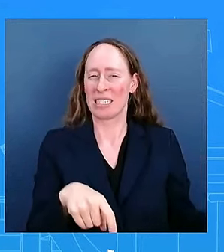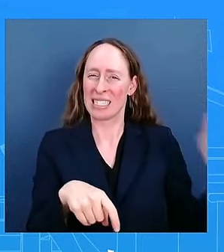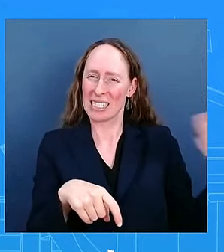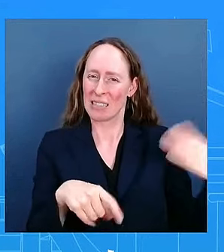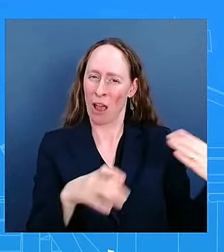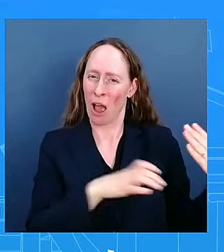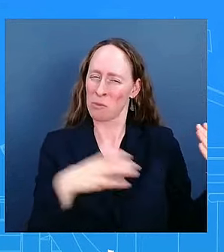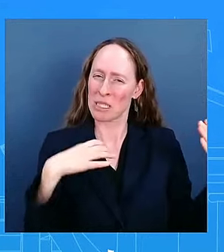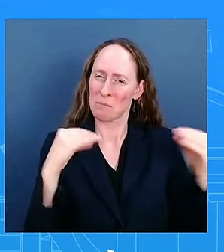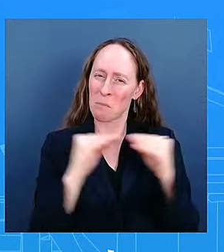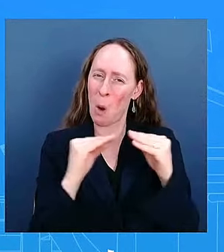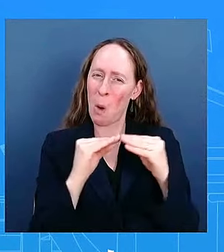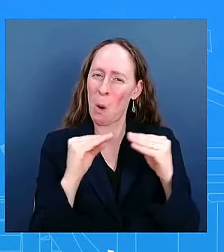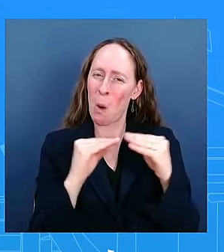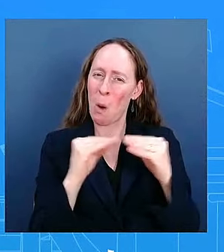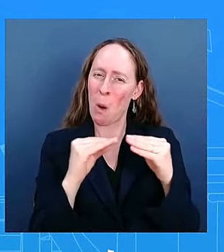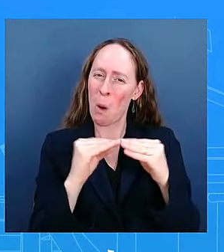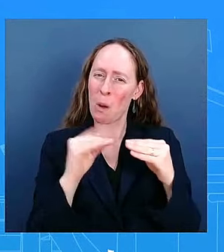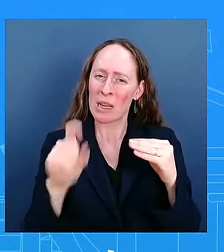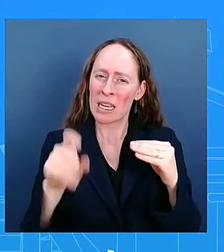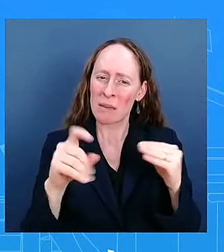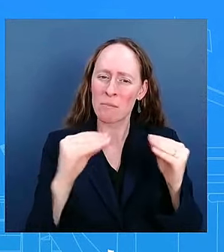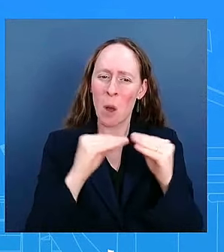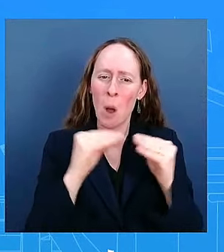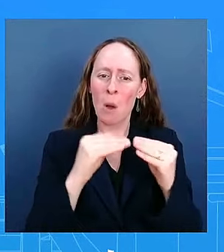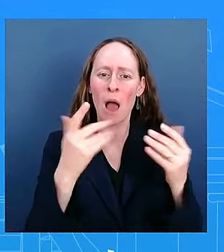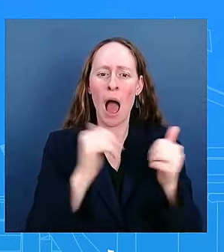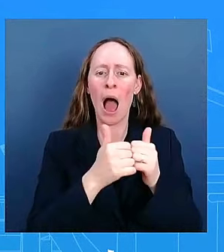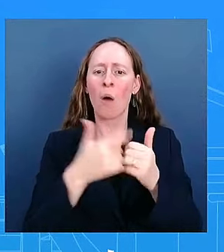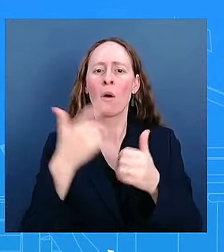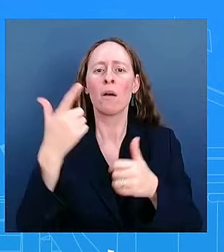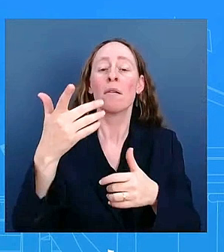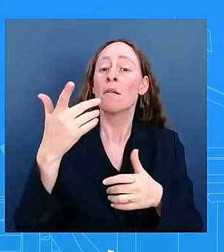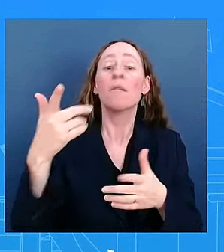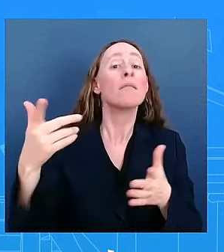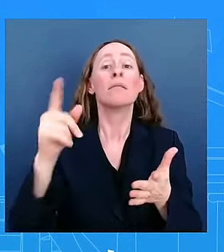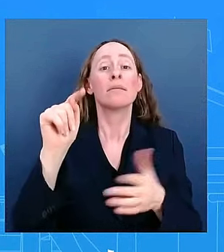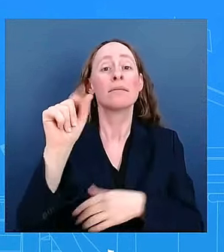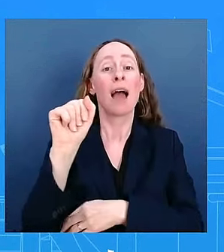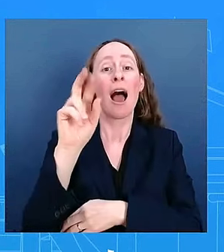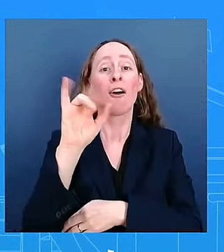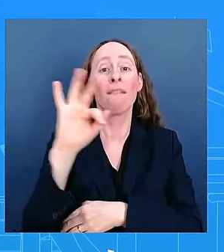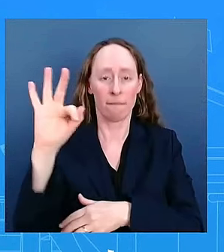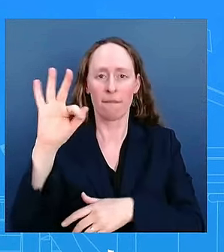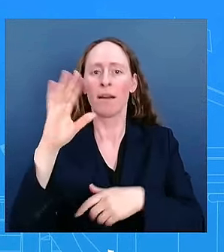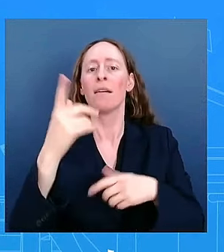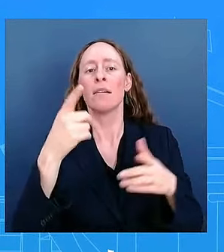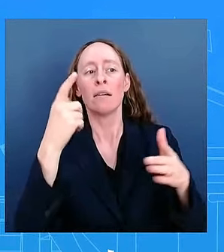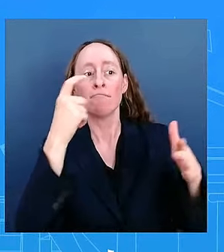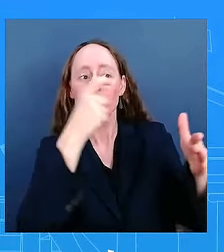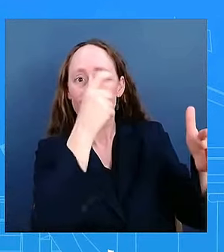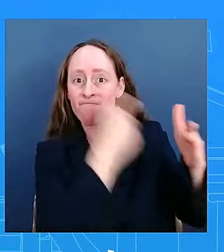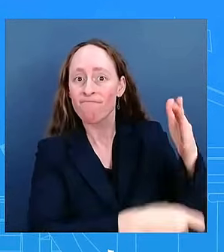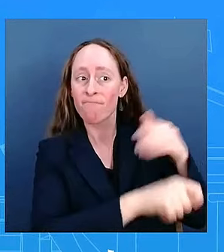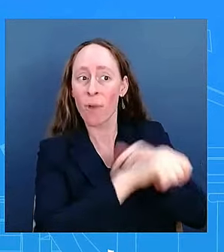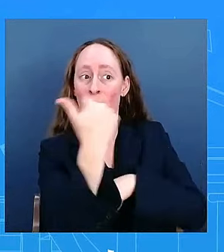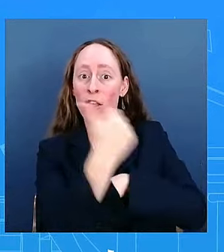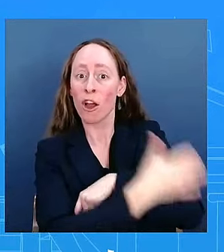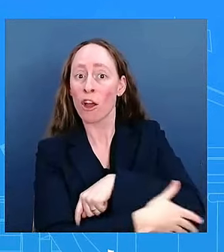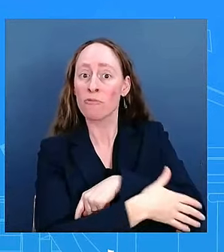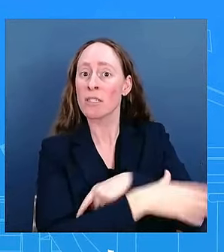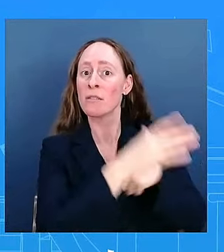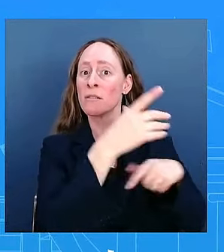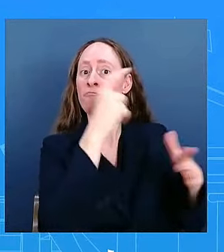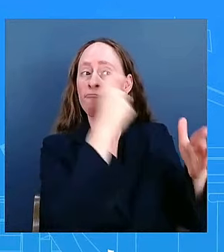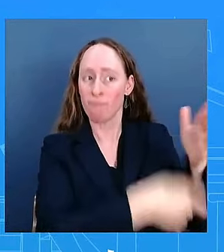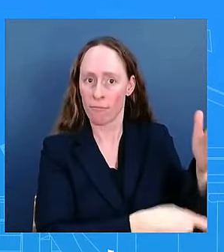national sales tax in the form of tariffs and we will fight their efforts to repeal uh the very cost-cutting measures i just